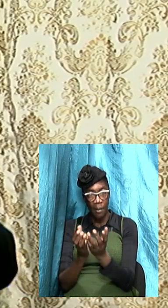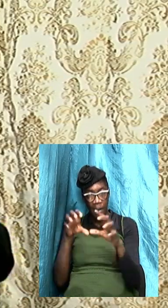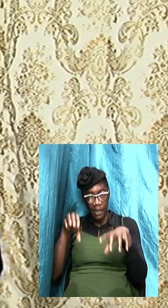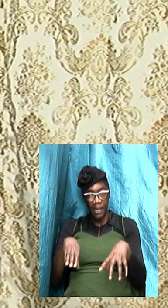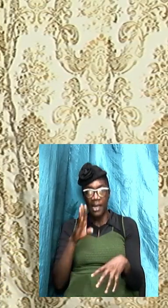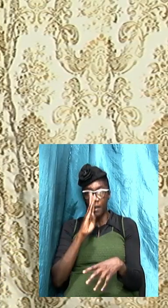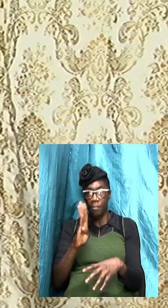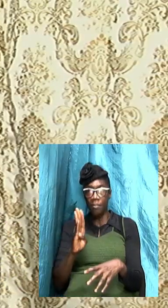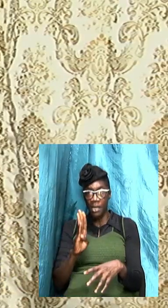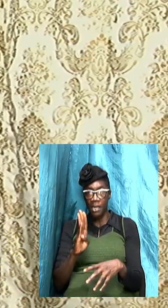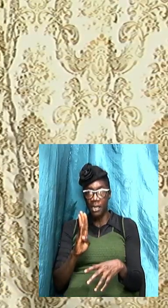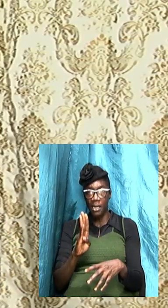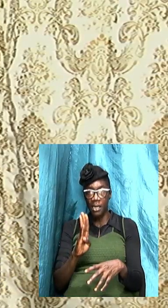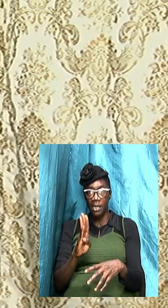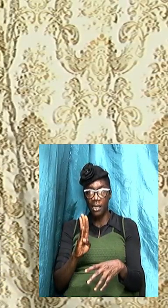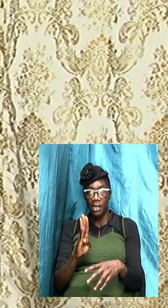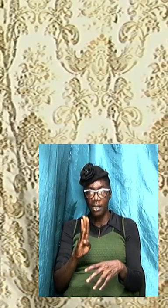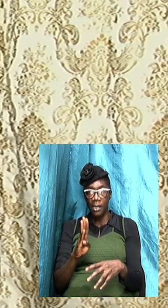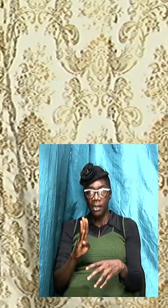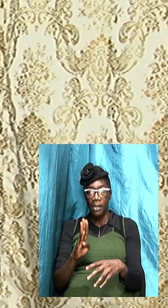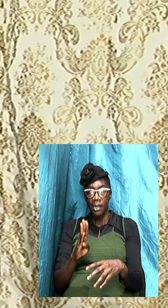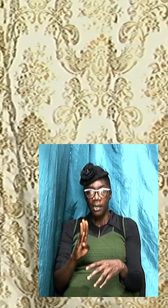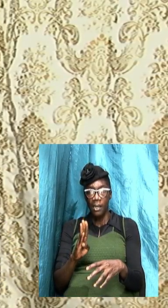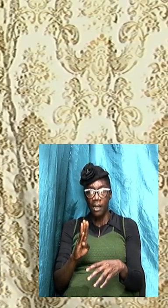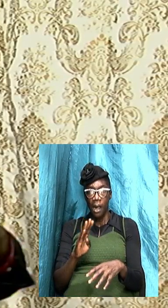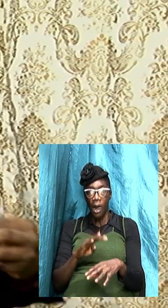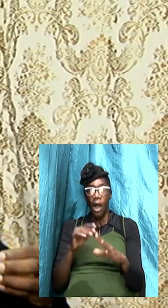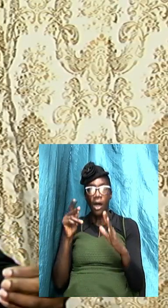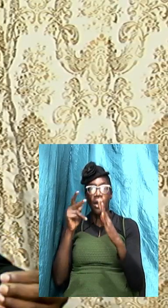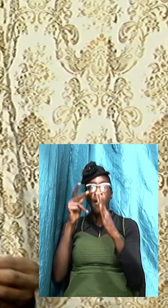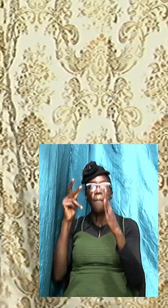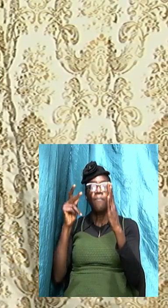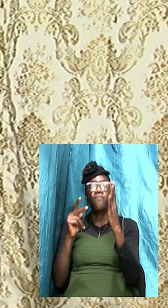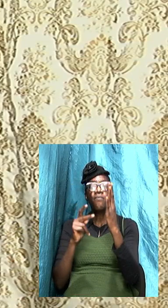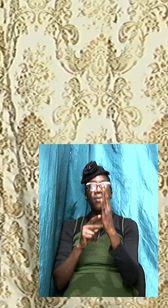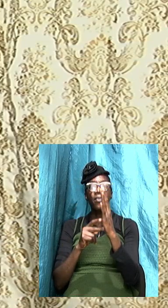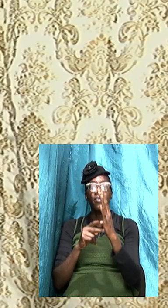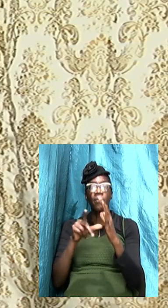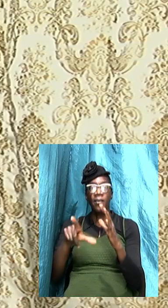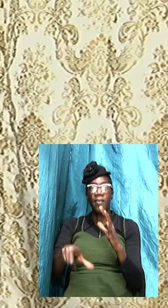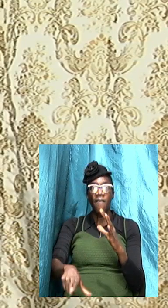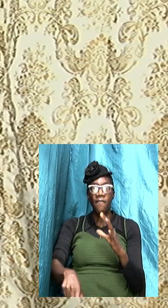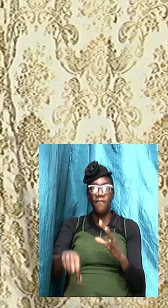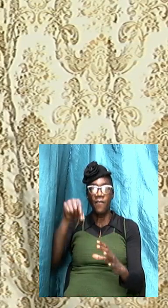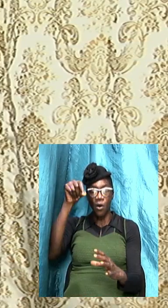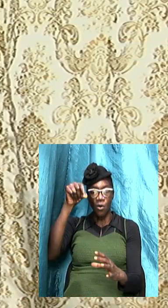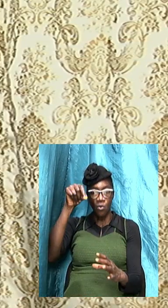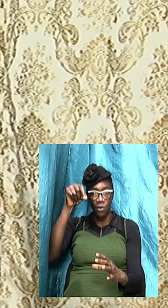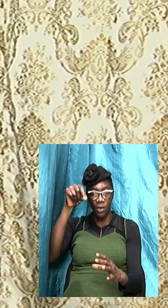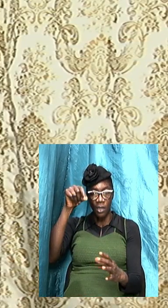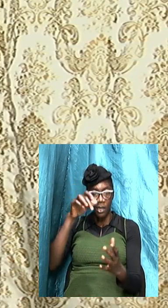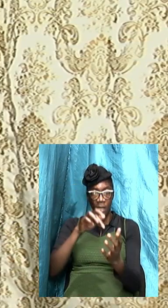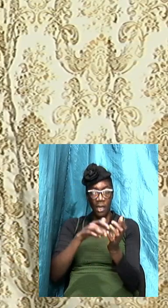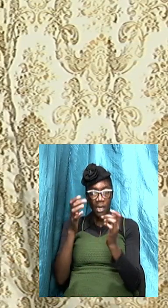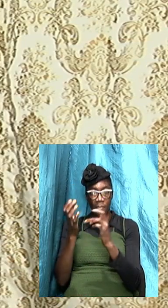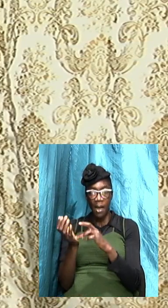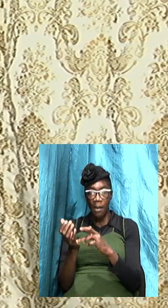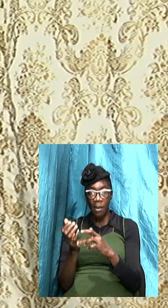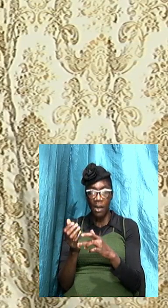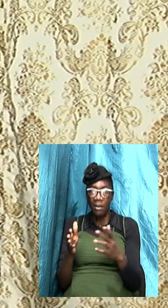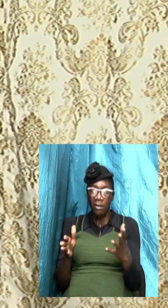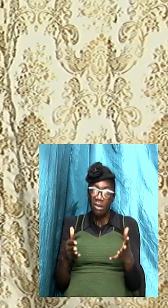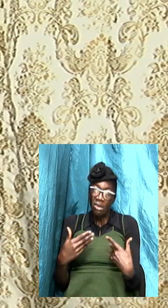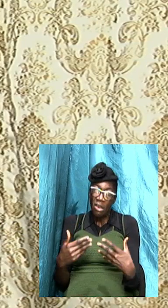based upon principles that are found in the Bible while it is not mentioned verbatim